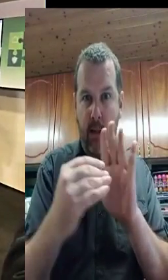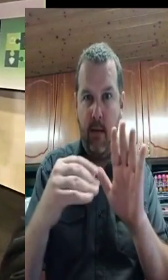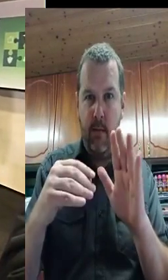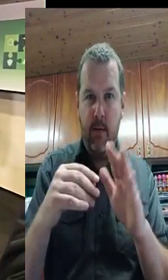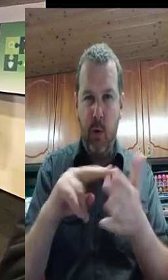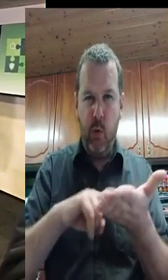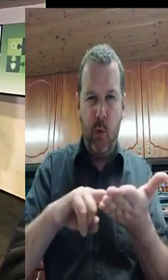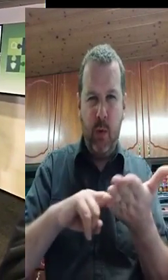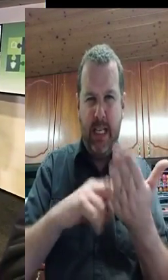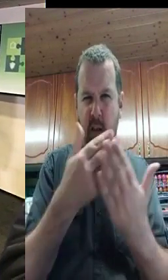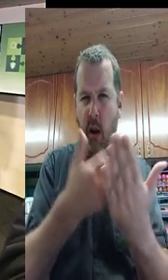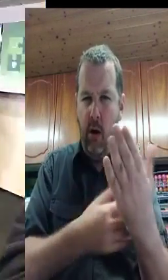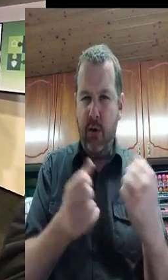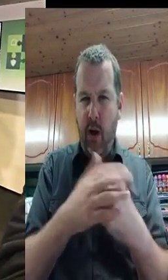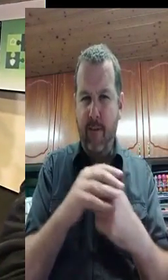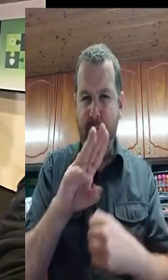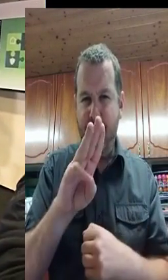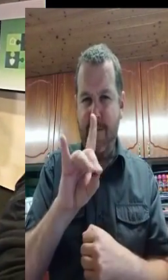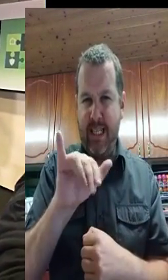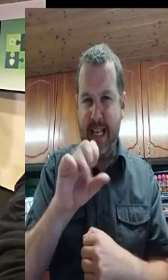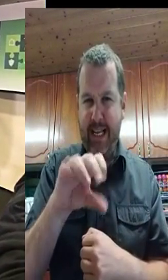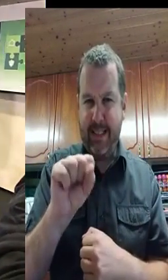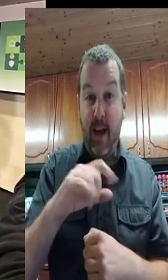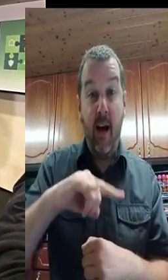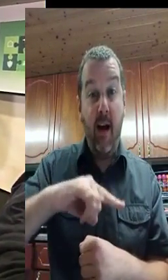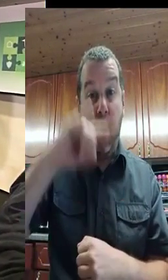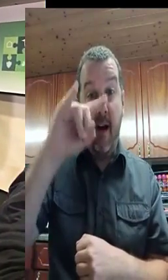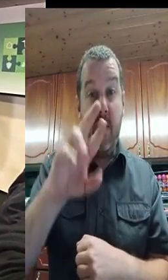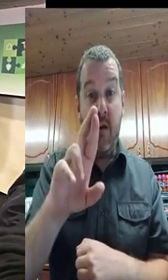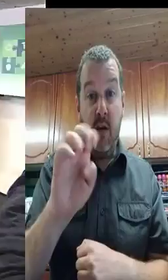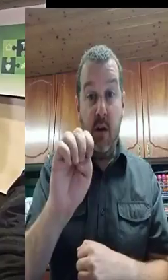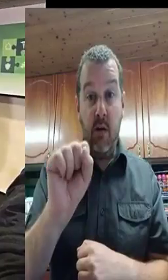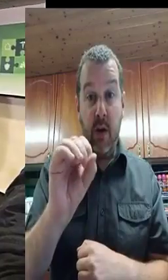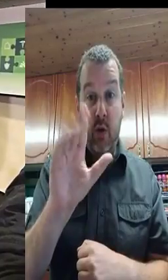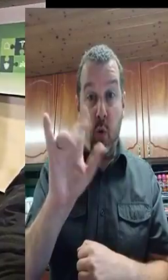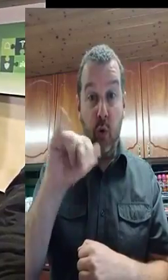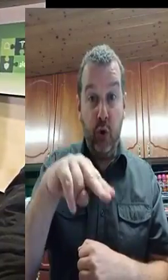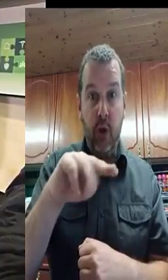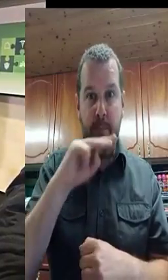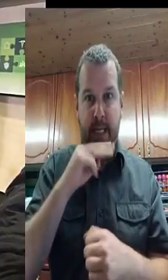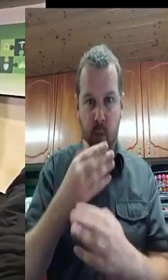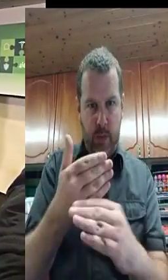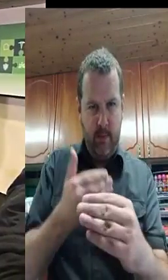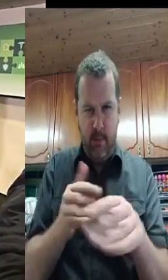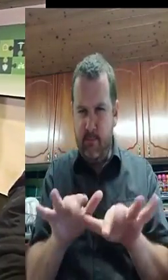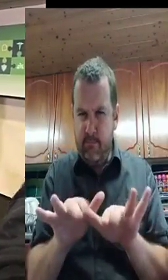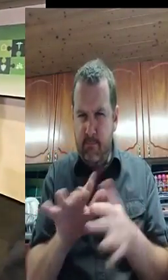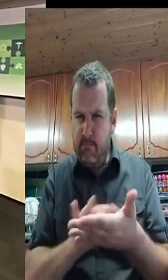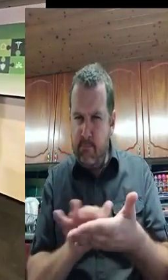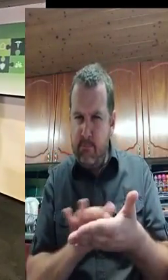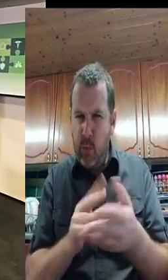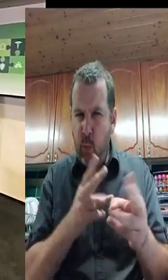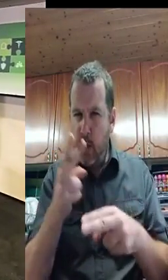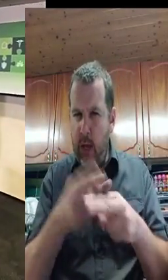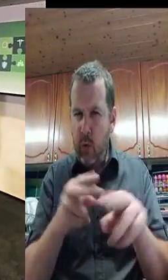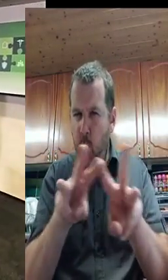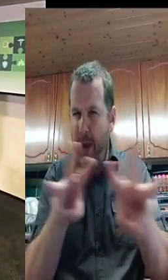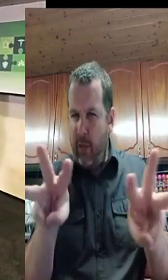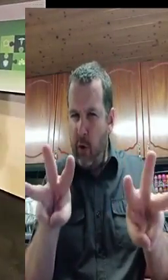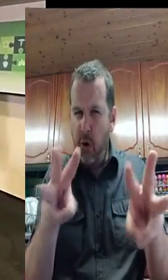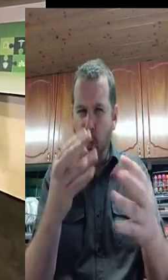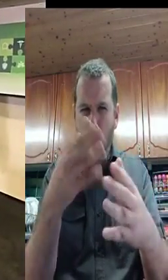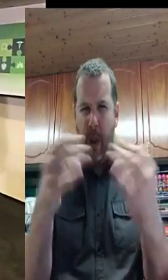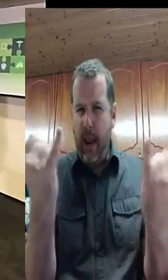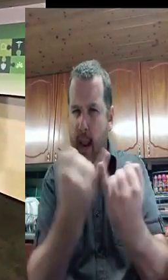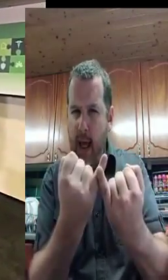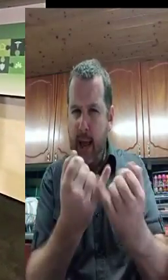here's Hurricane Ophelia. And, this track here is up along the west coast and moving towards Scotland. So, again,